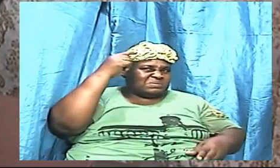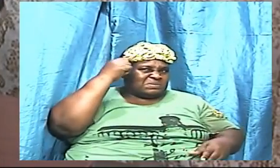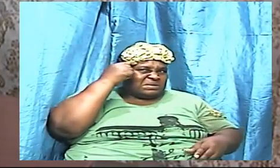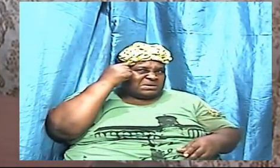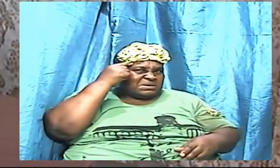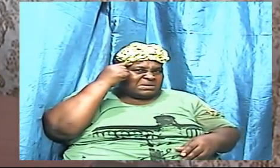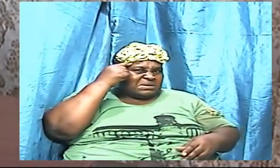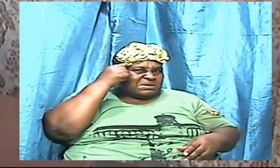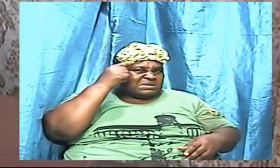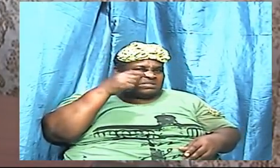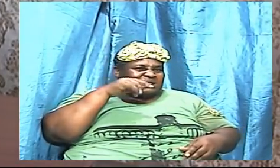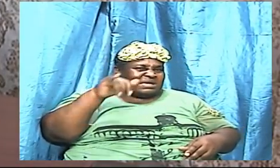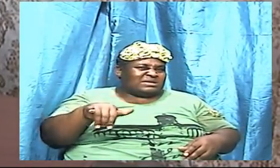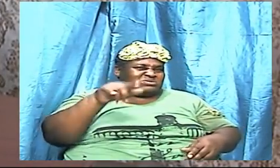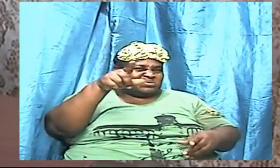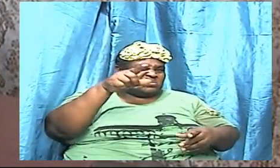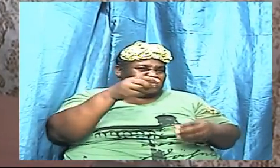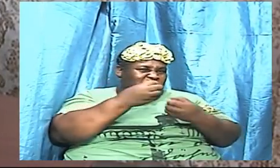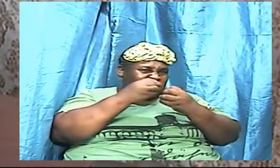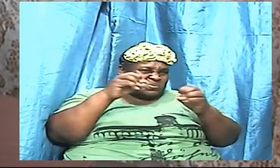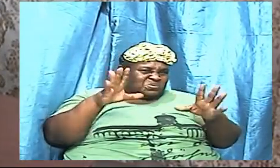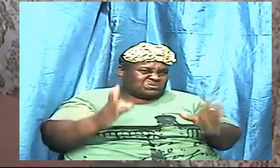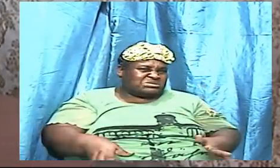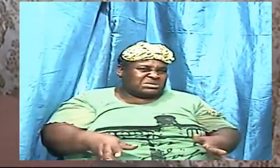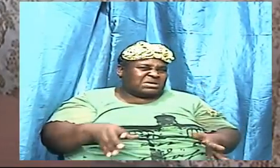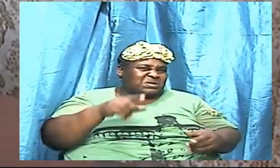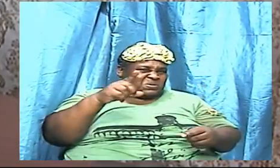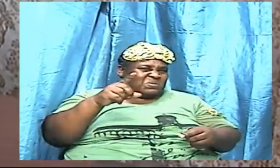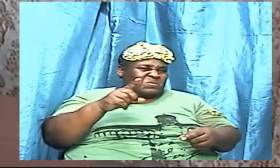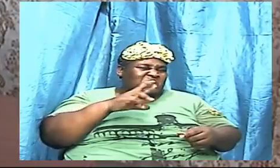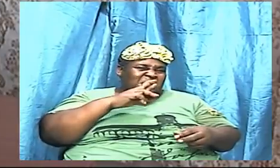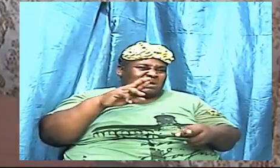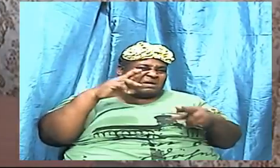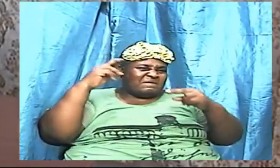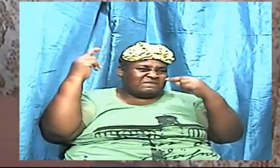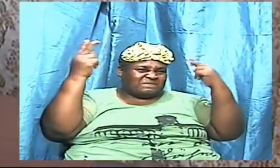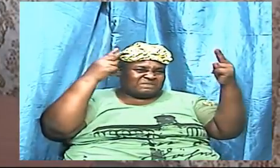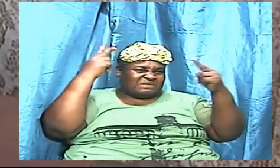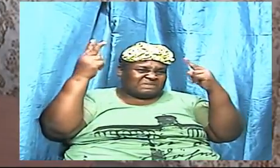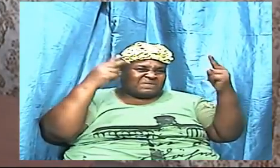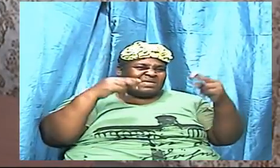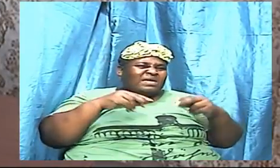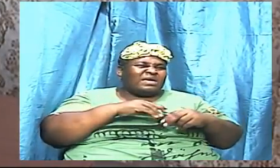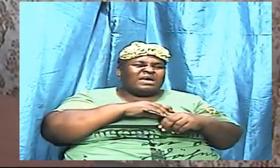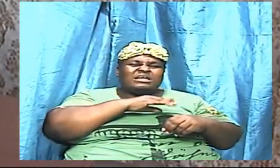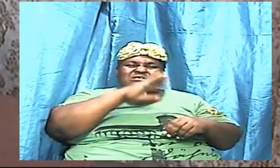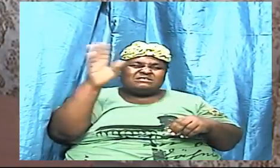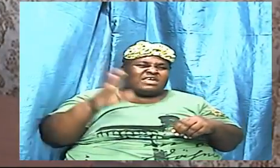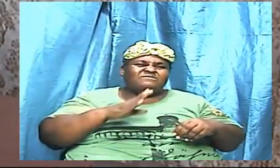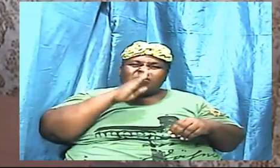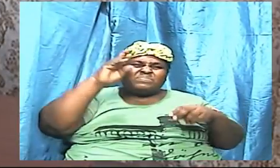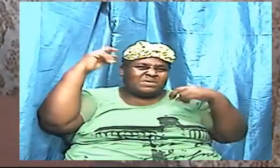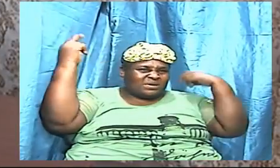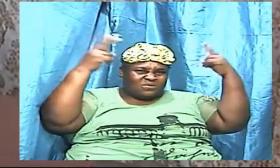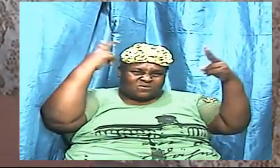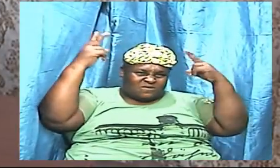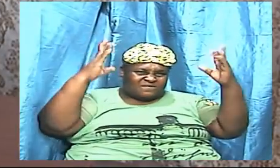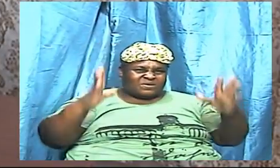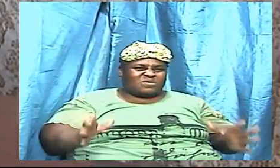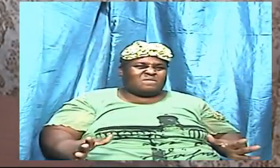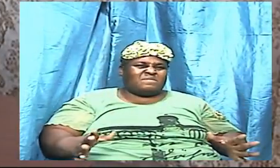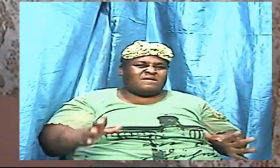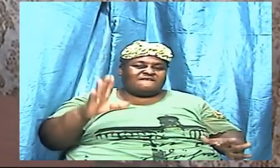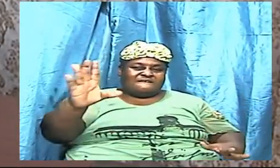a loser and you are a victim and you will never be an overcomer I want you to